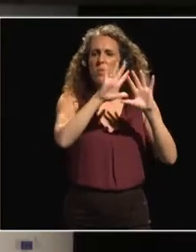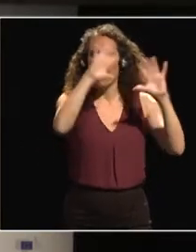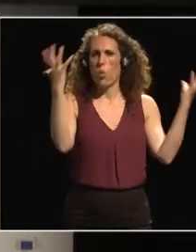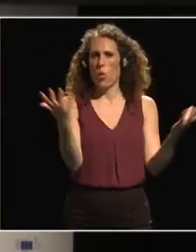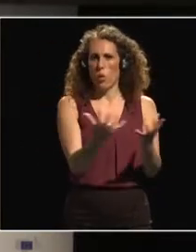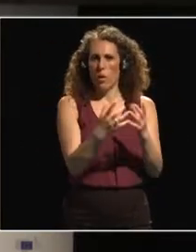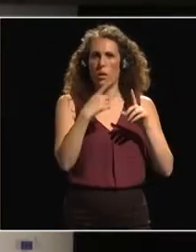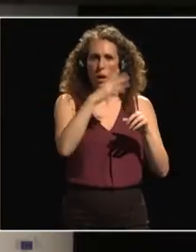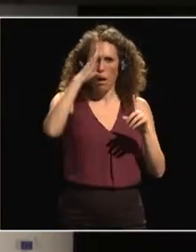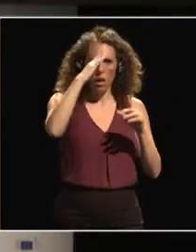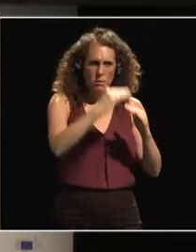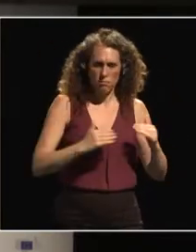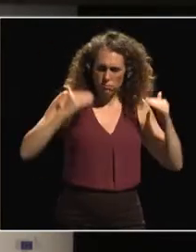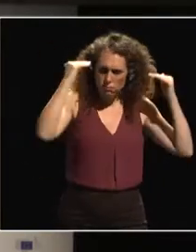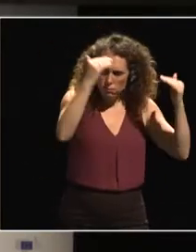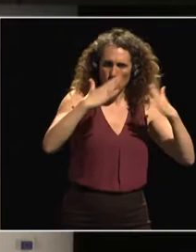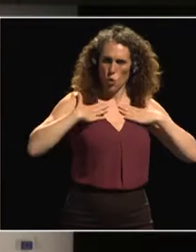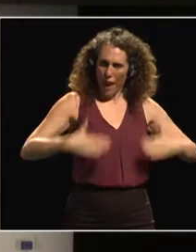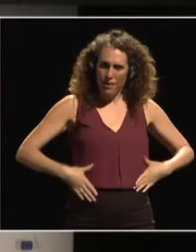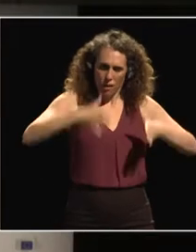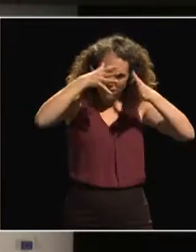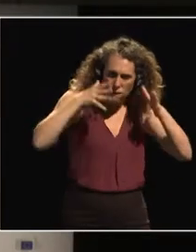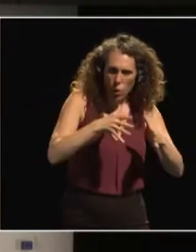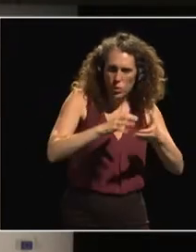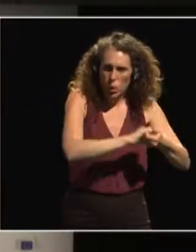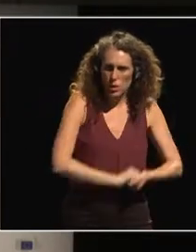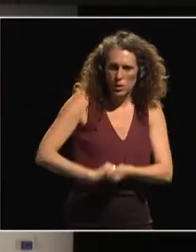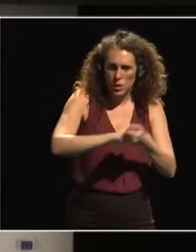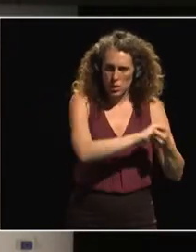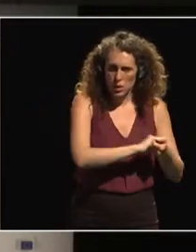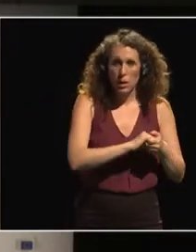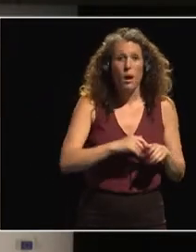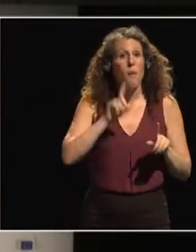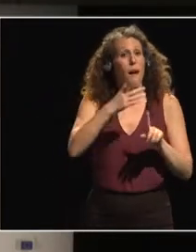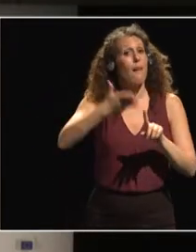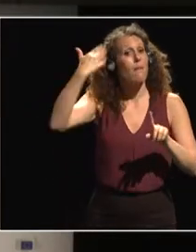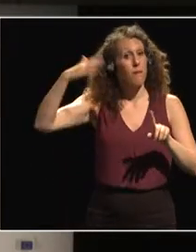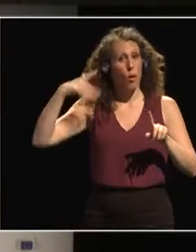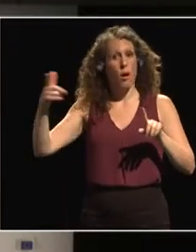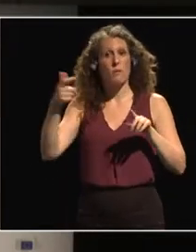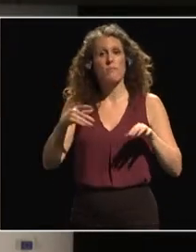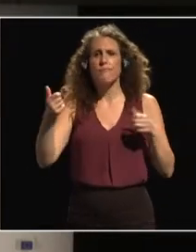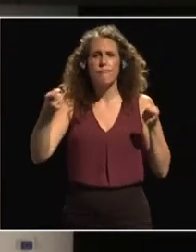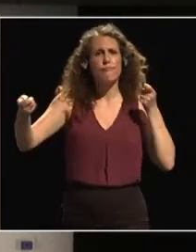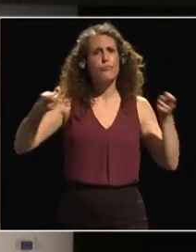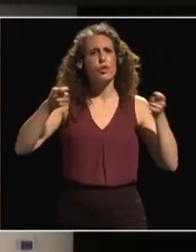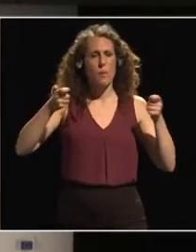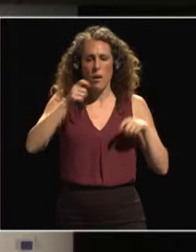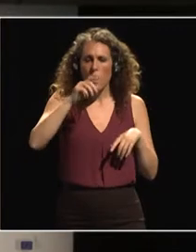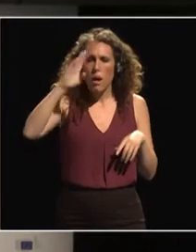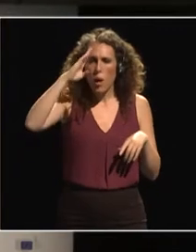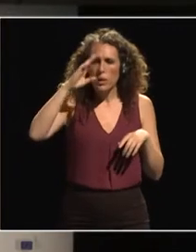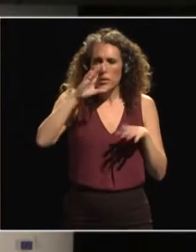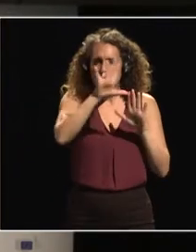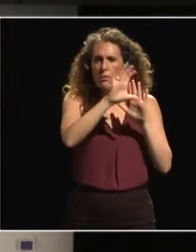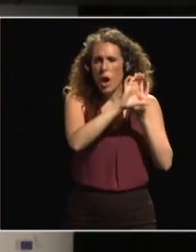foremost humanitarian organization. In the past, Tom has also been chairman of the Irish Constitutional Convention and